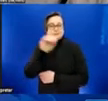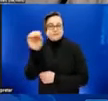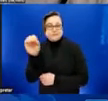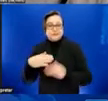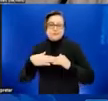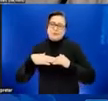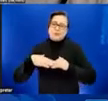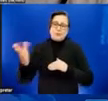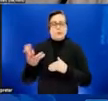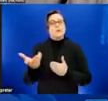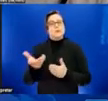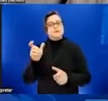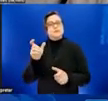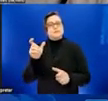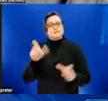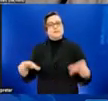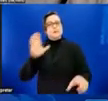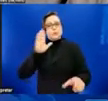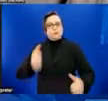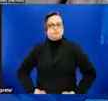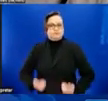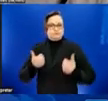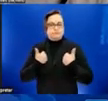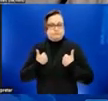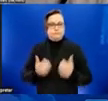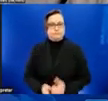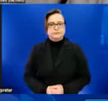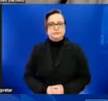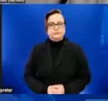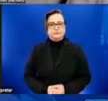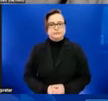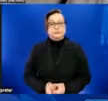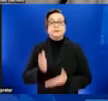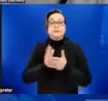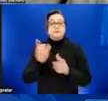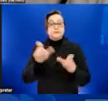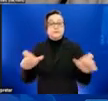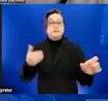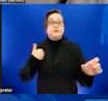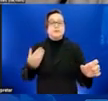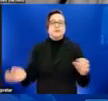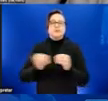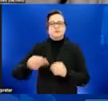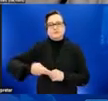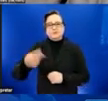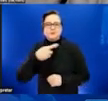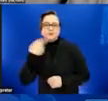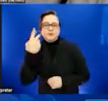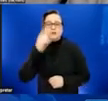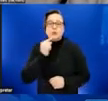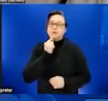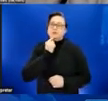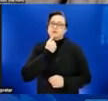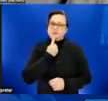the disease are likely to survive. It should also be noted that some people have higher risk for severe illness, including children